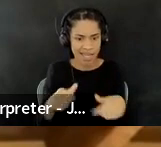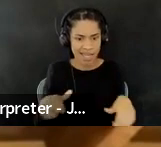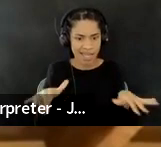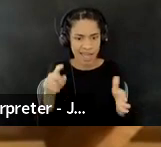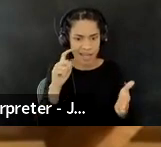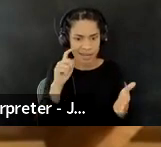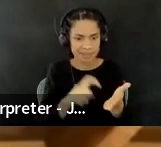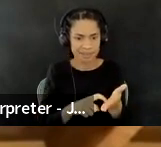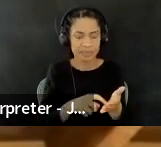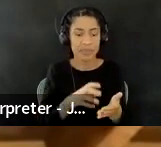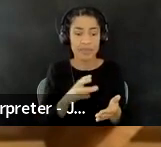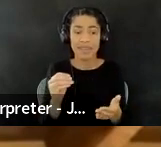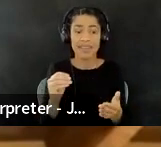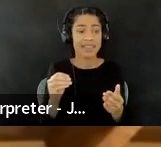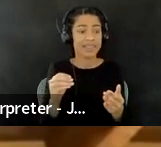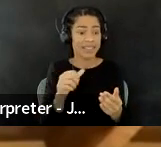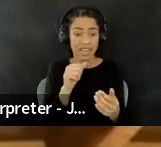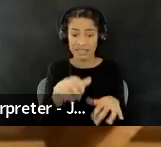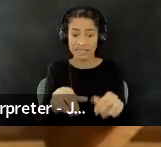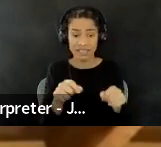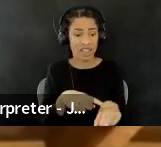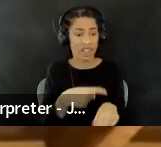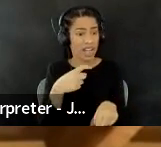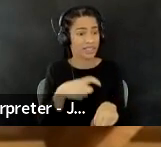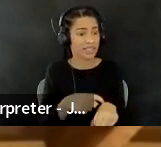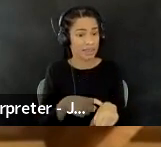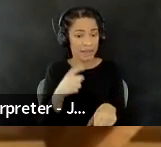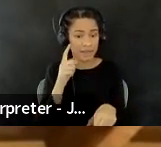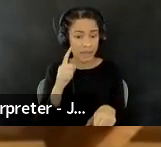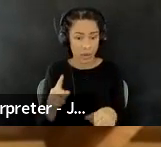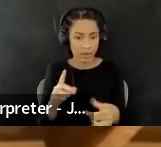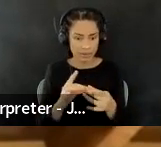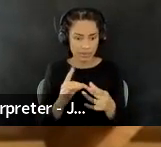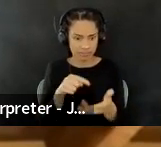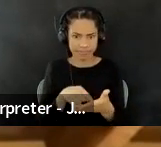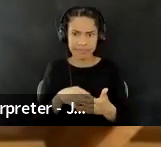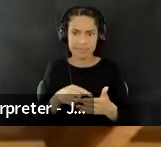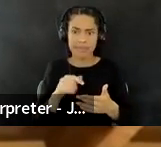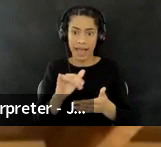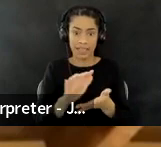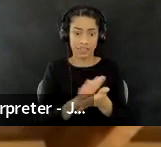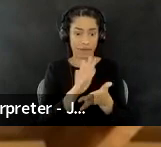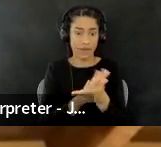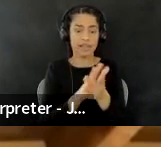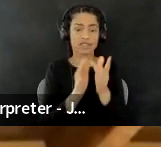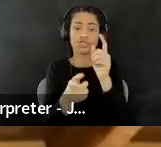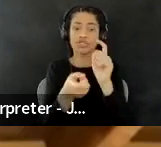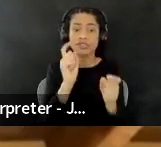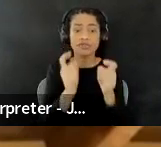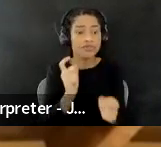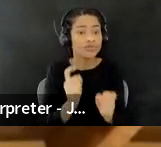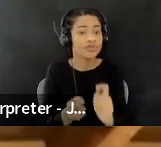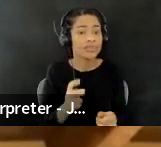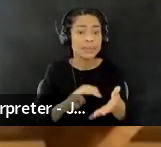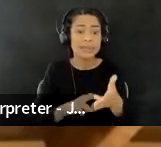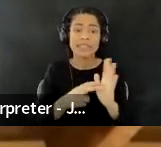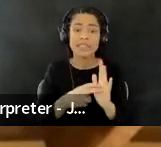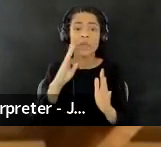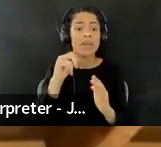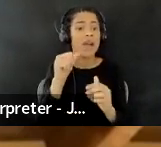stick right out there and say, this is a living document. And it's going to be this porous, changing,